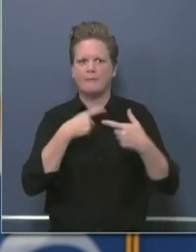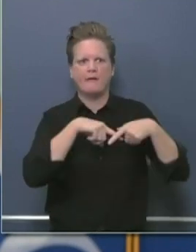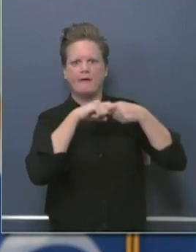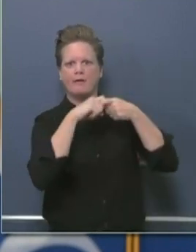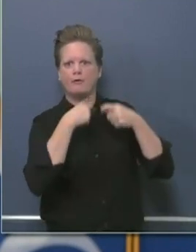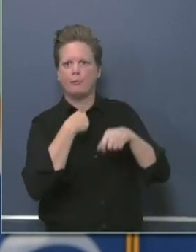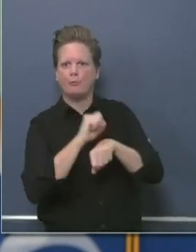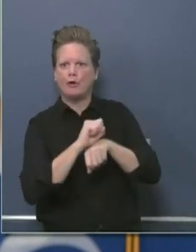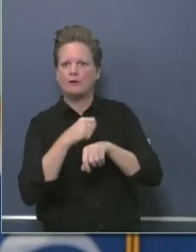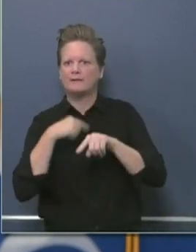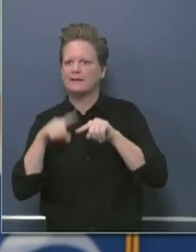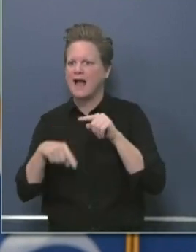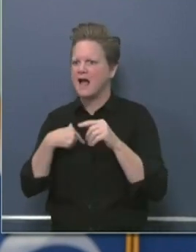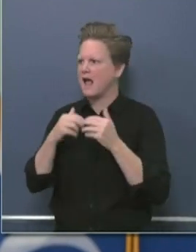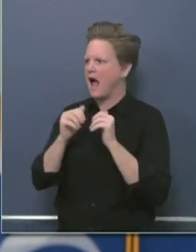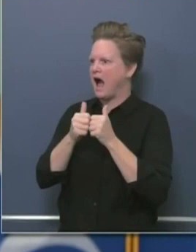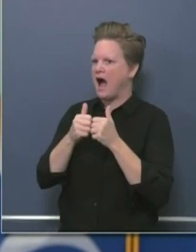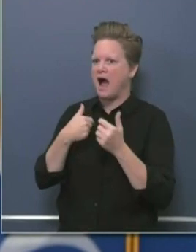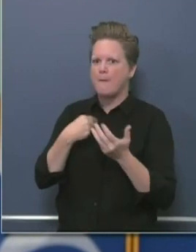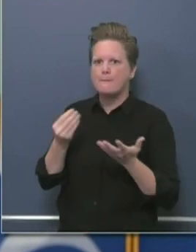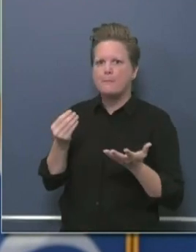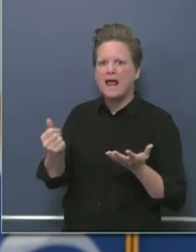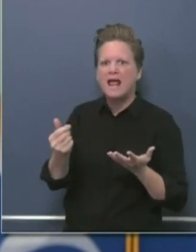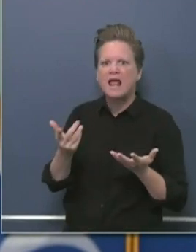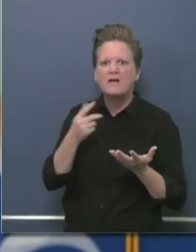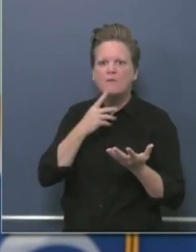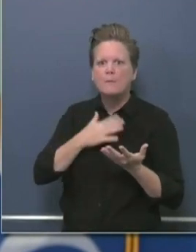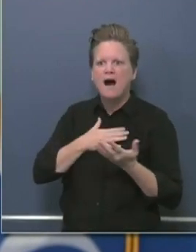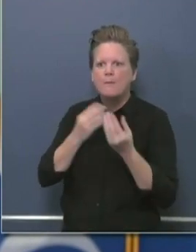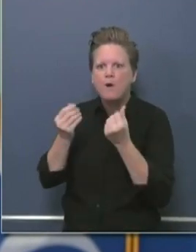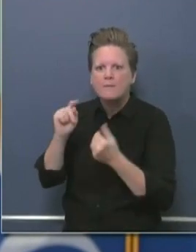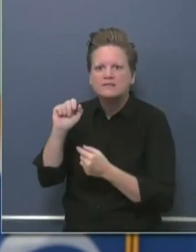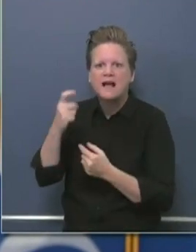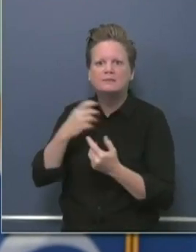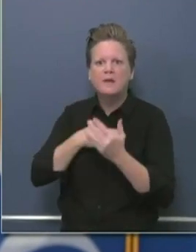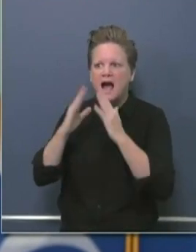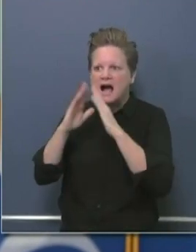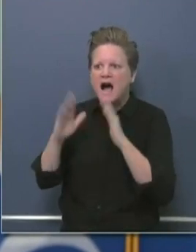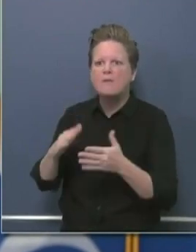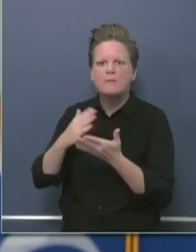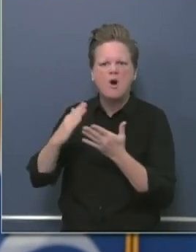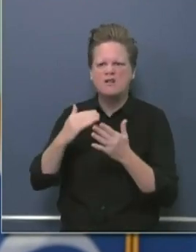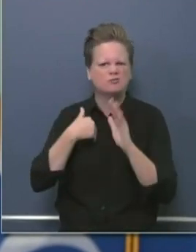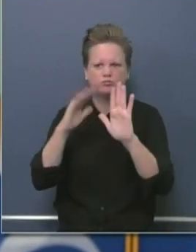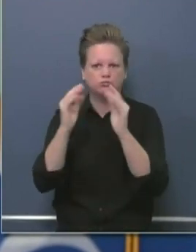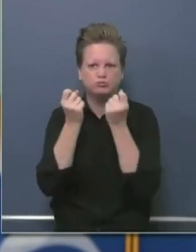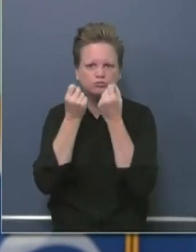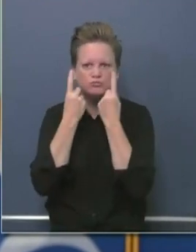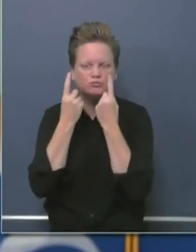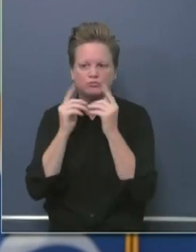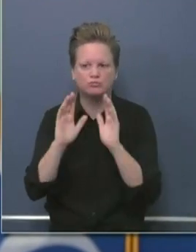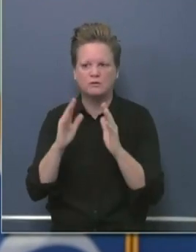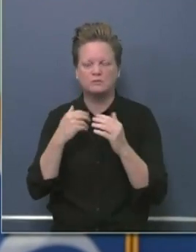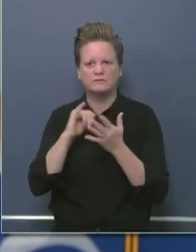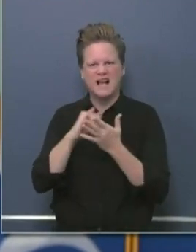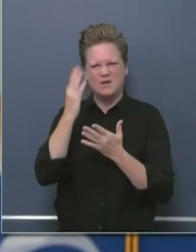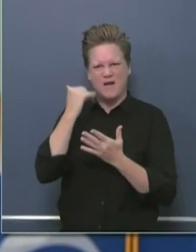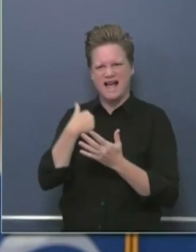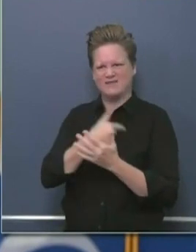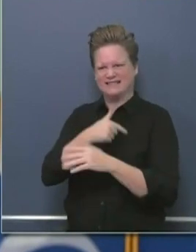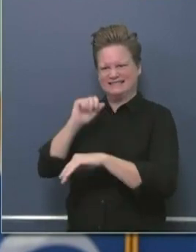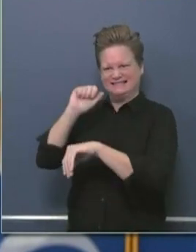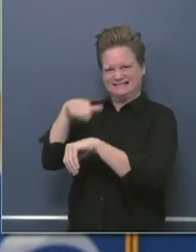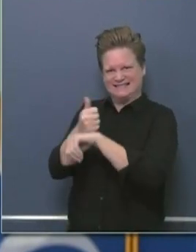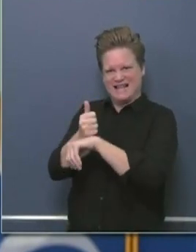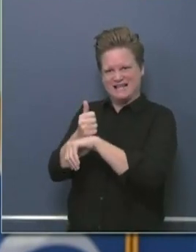and so challenging at this time that we wanted to provide this clarity in that executive order that we signed today as